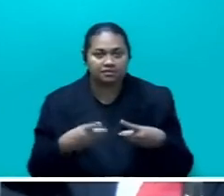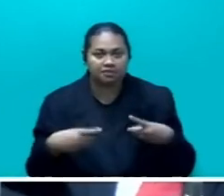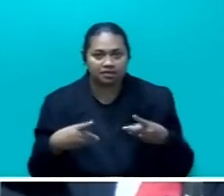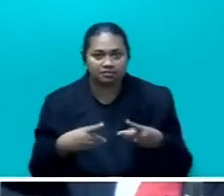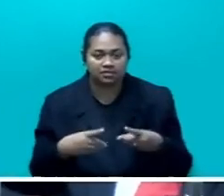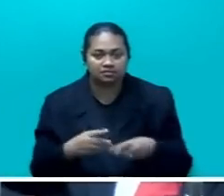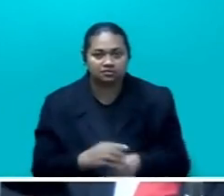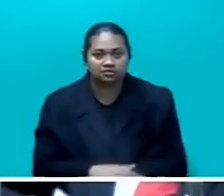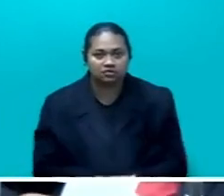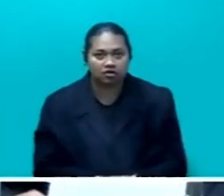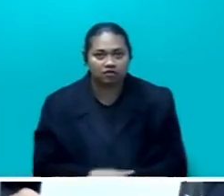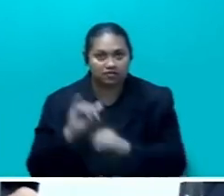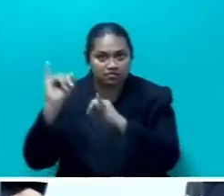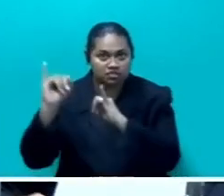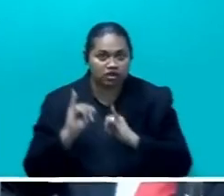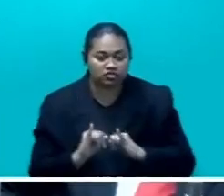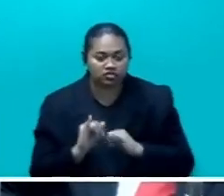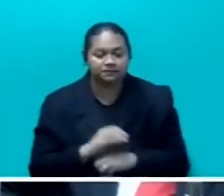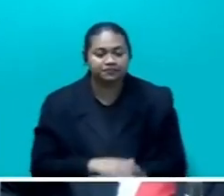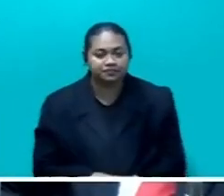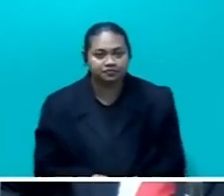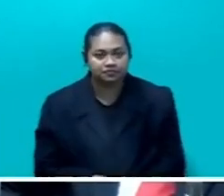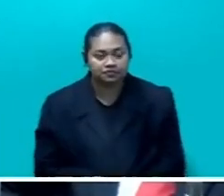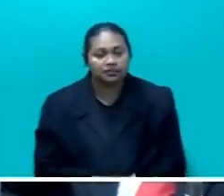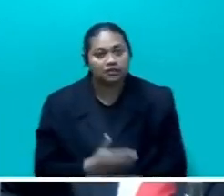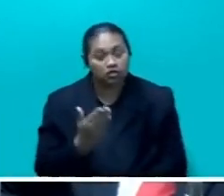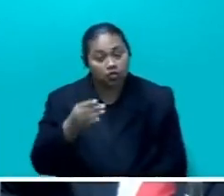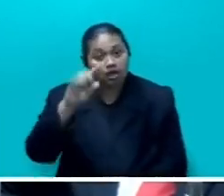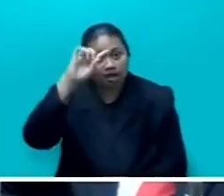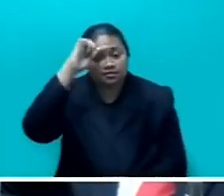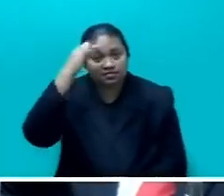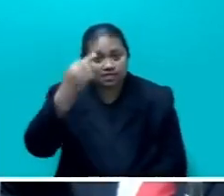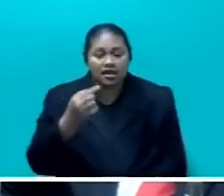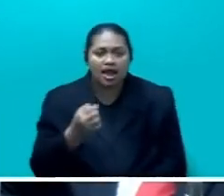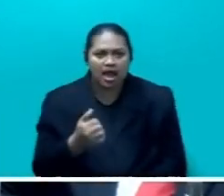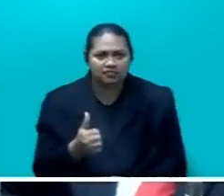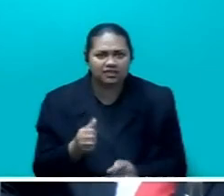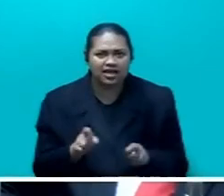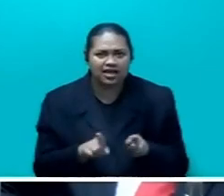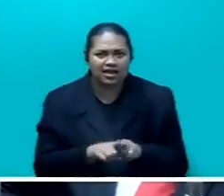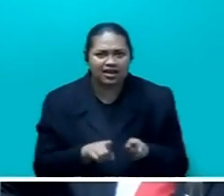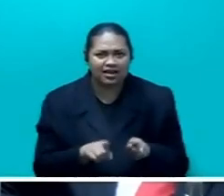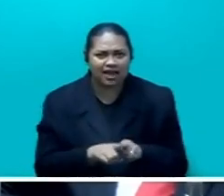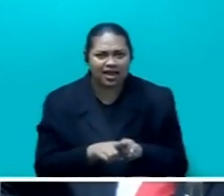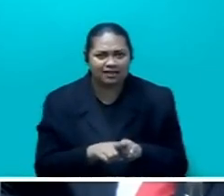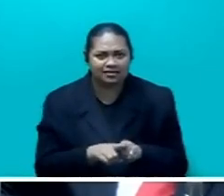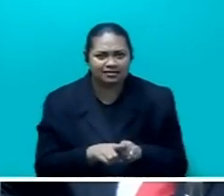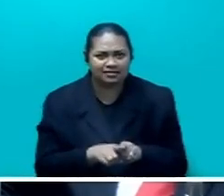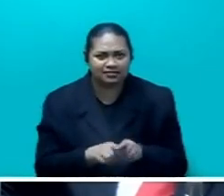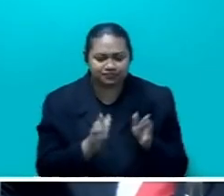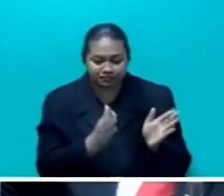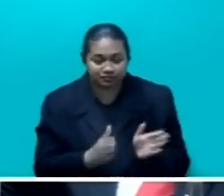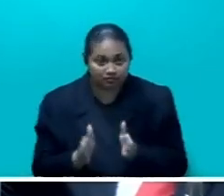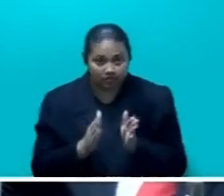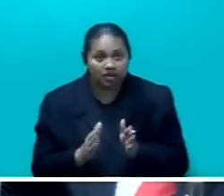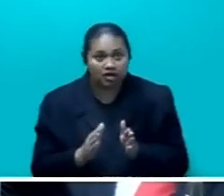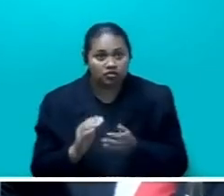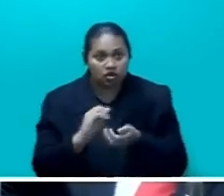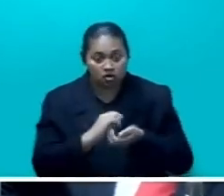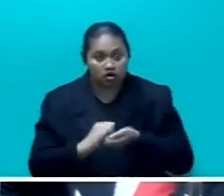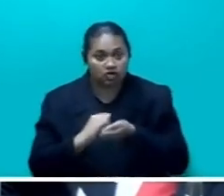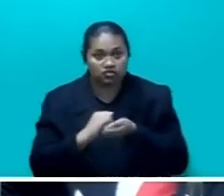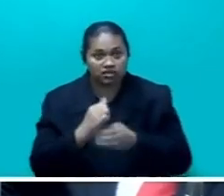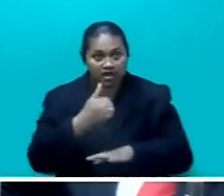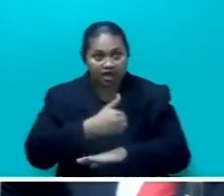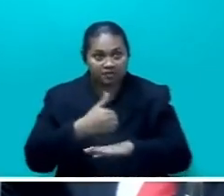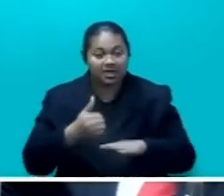after the re-errequence under the Coalition Government, the Immigration Department is now under the Ministry